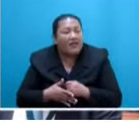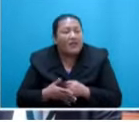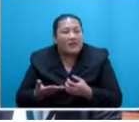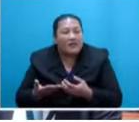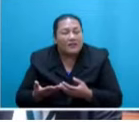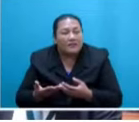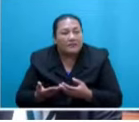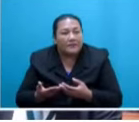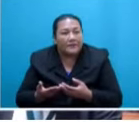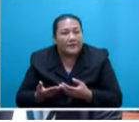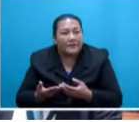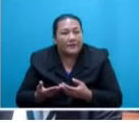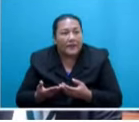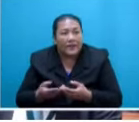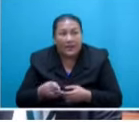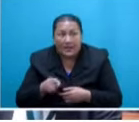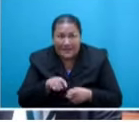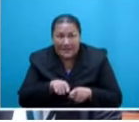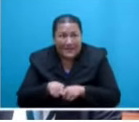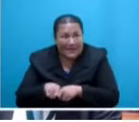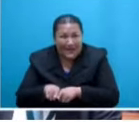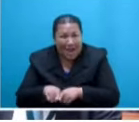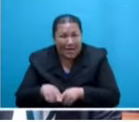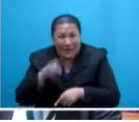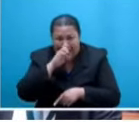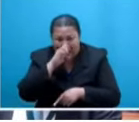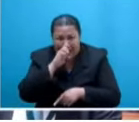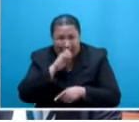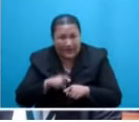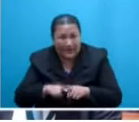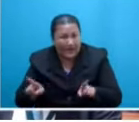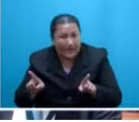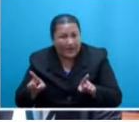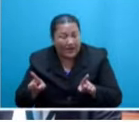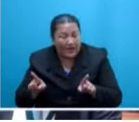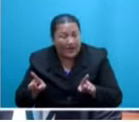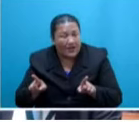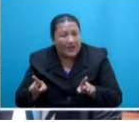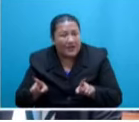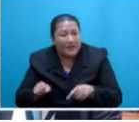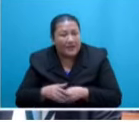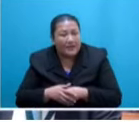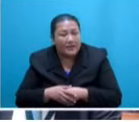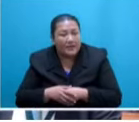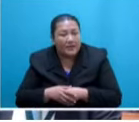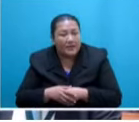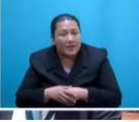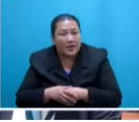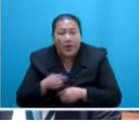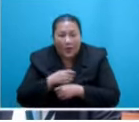Does that mean that there are no ethnic differences? We continue to discontinue talk about ethnicity,